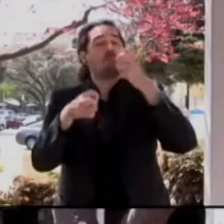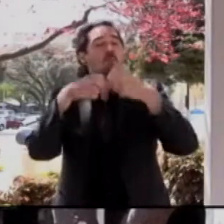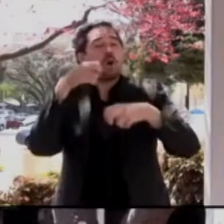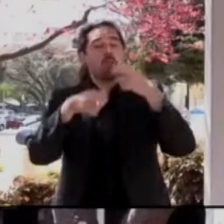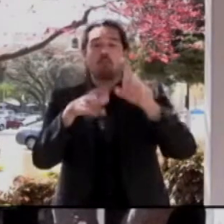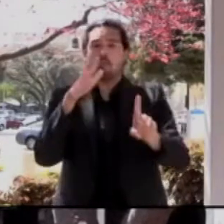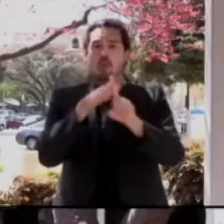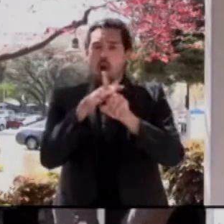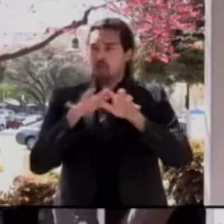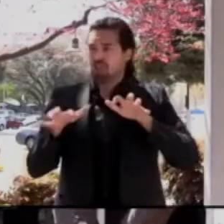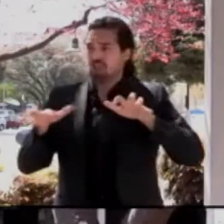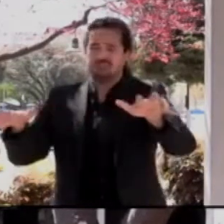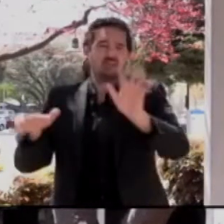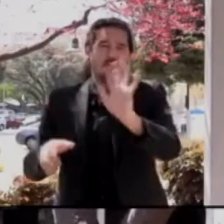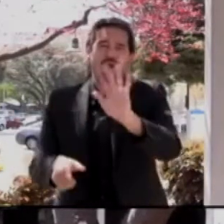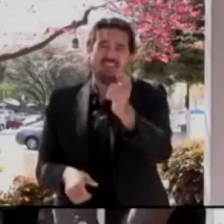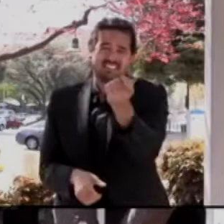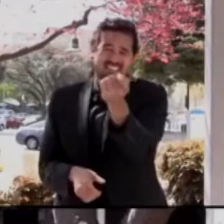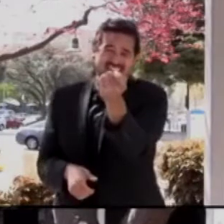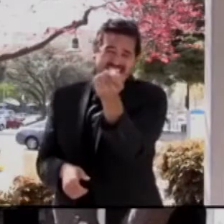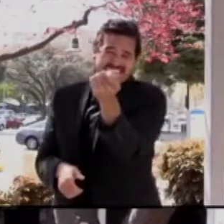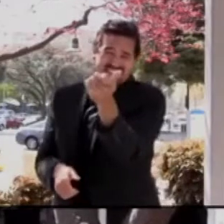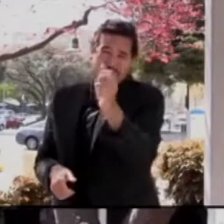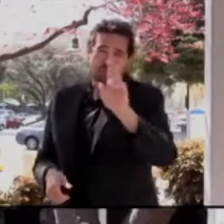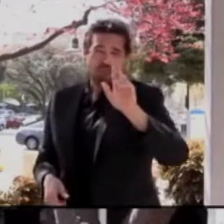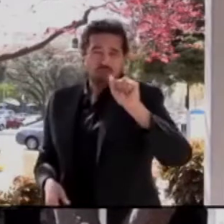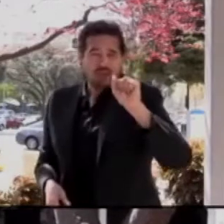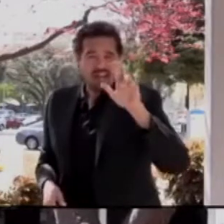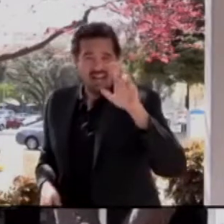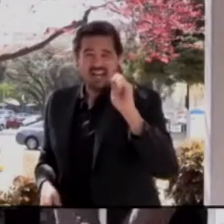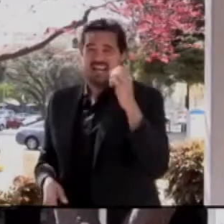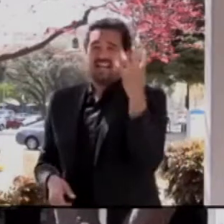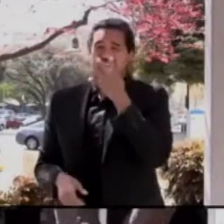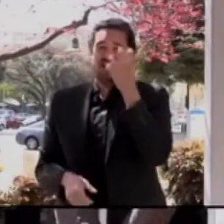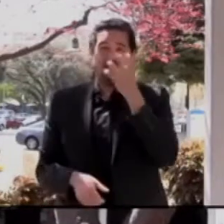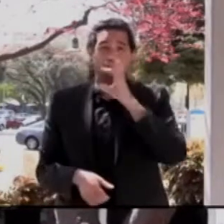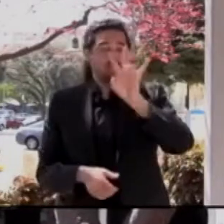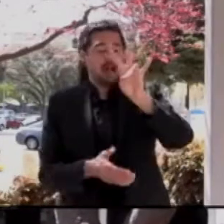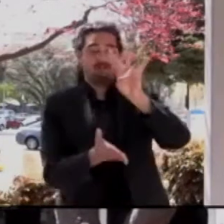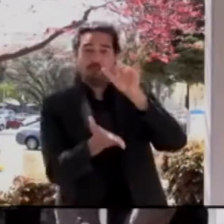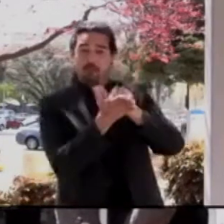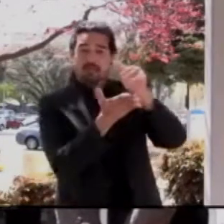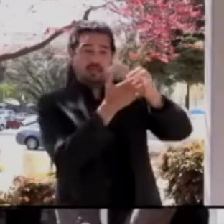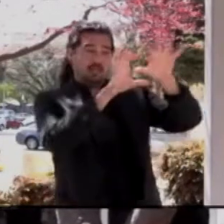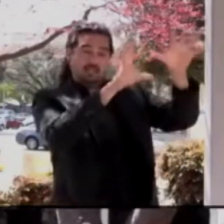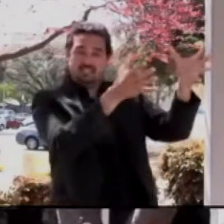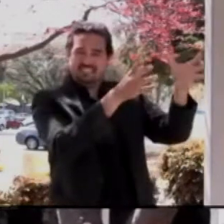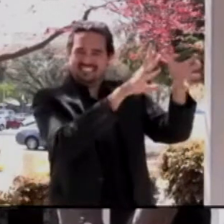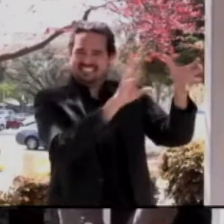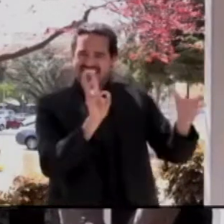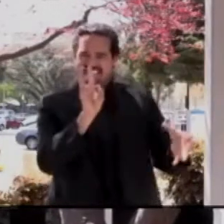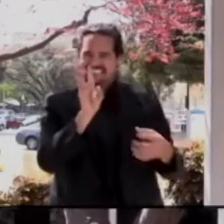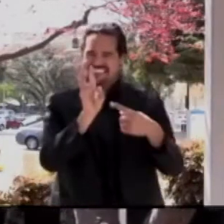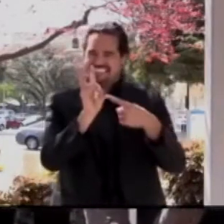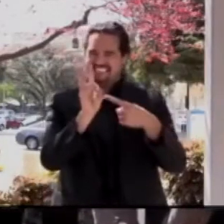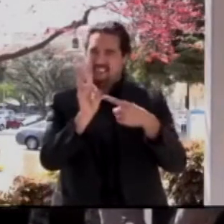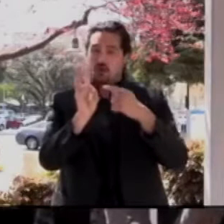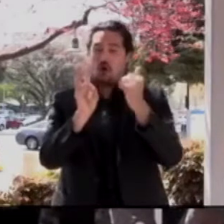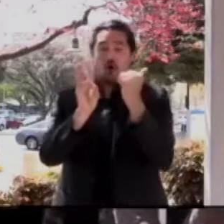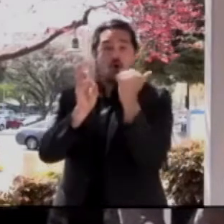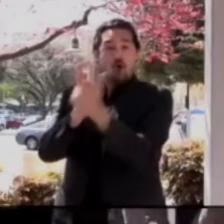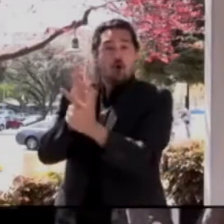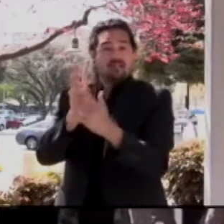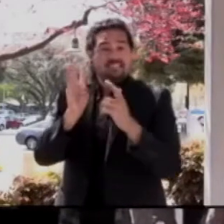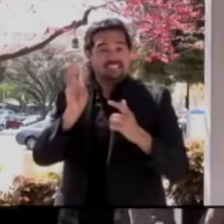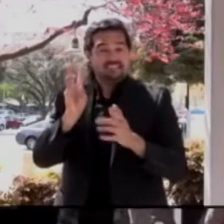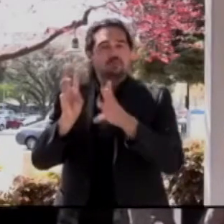you just a quick overview, all the six cases that were reported were among women between the ages